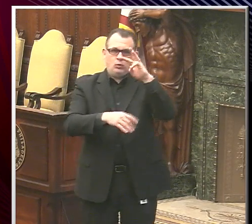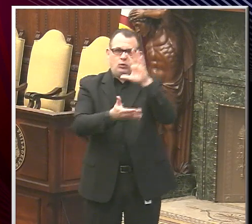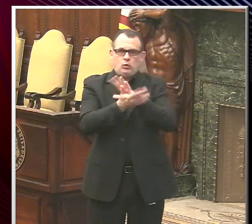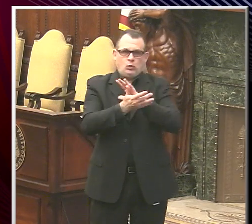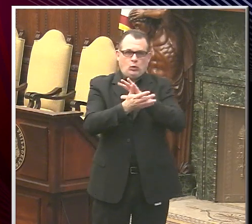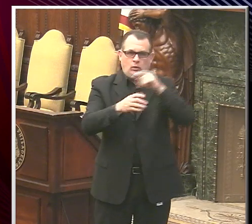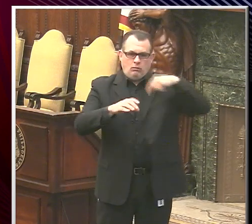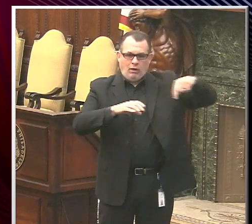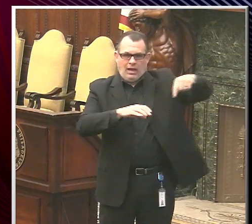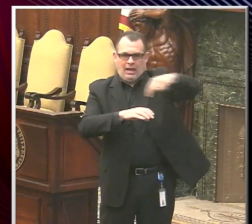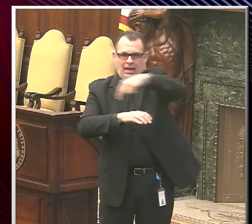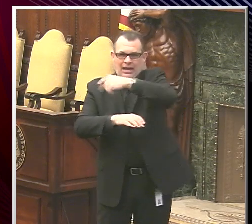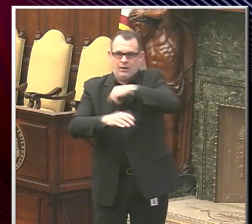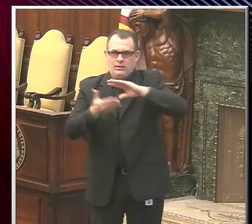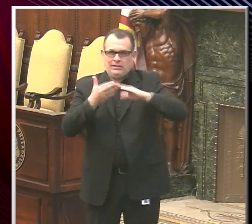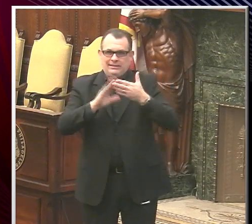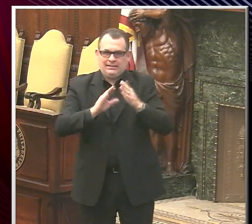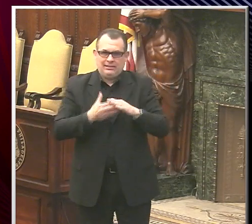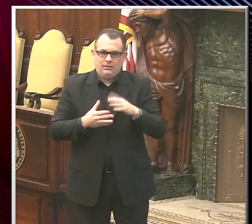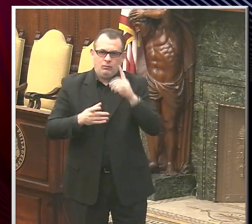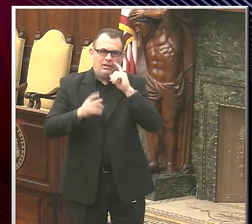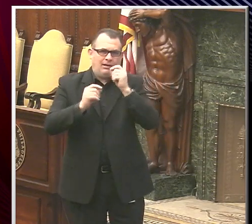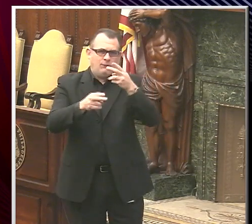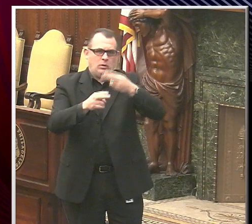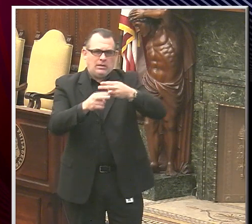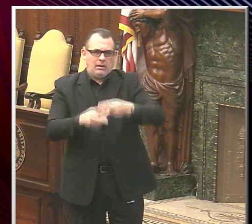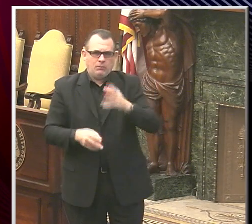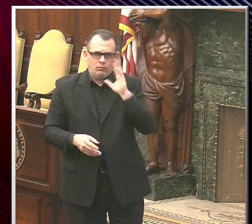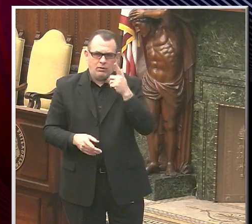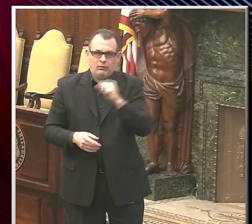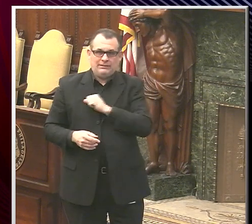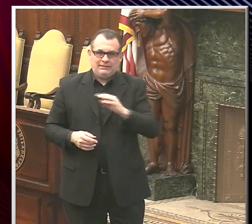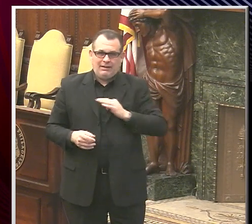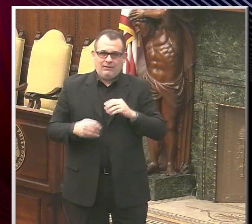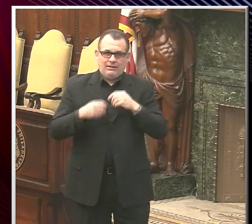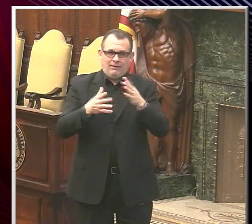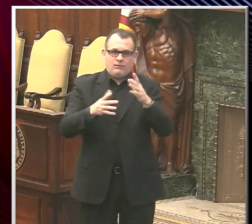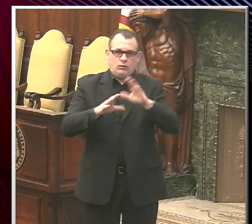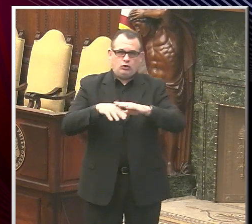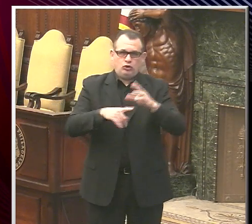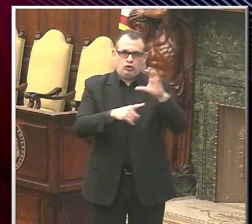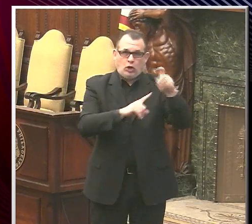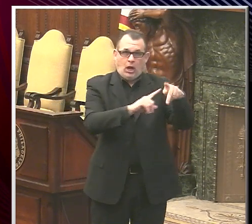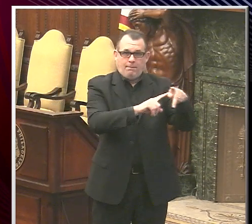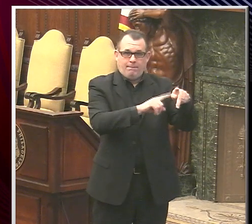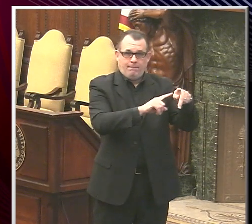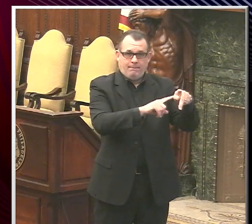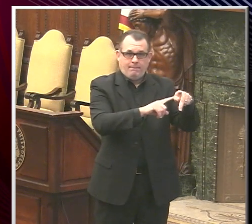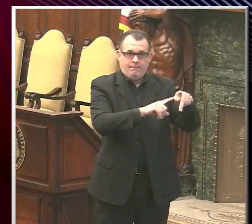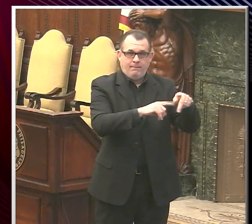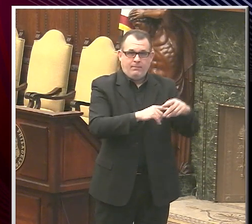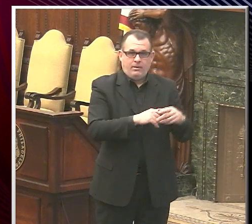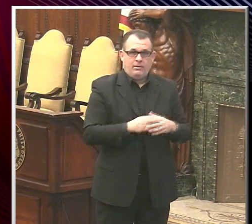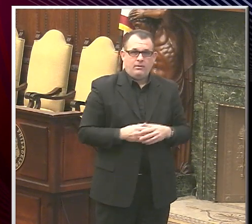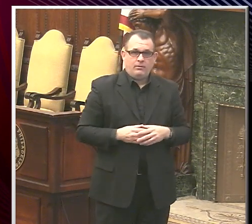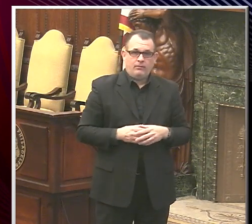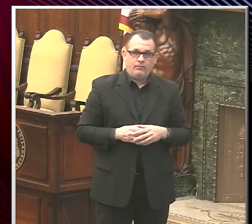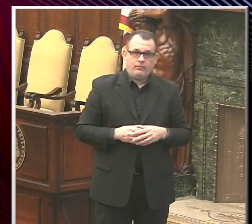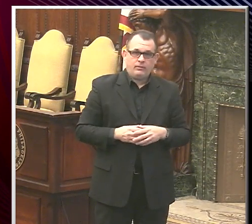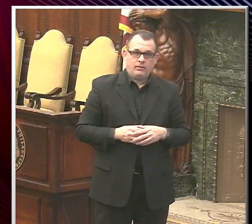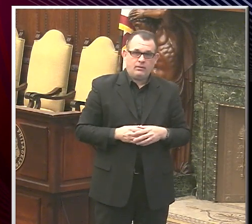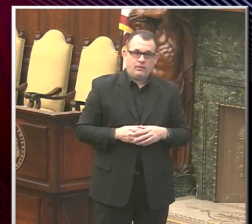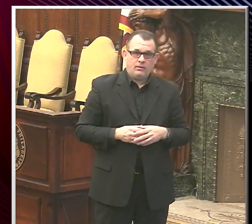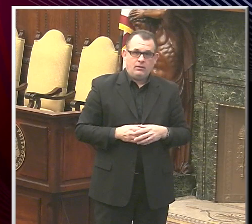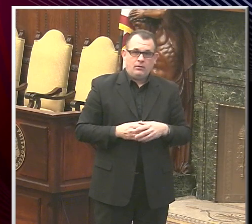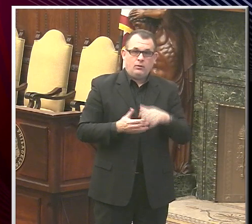schools will provide a list of names of their staff to CHOP. And then at the same time, the schools will notify their staff and how they can contact